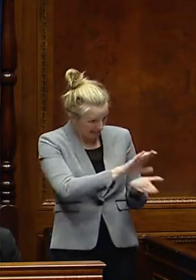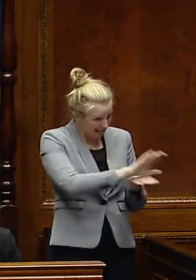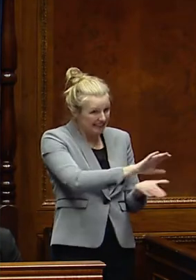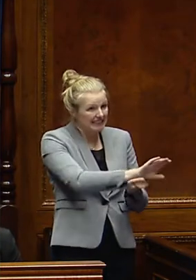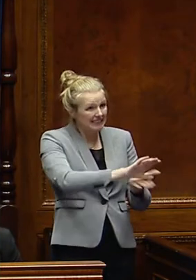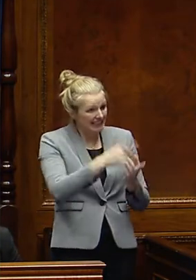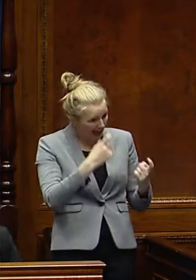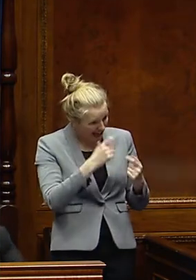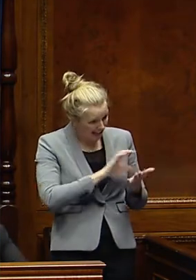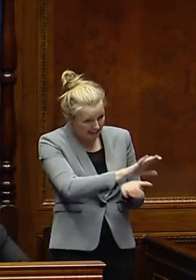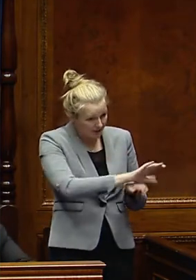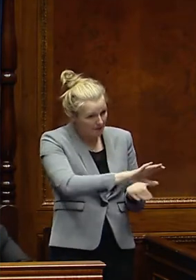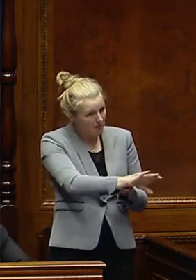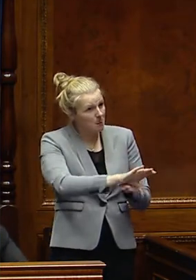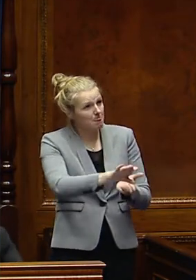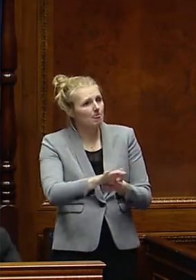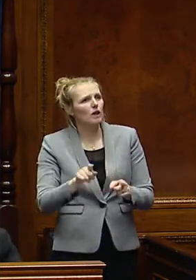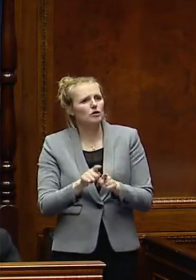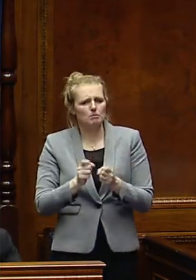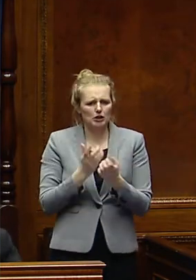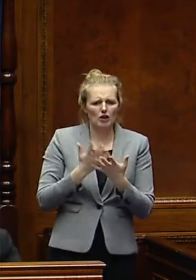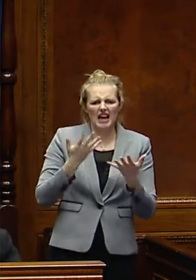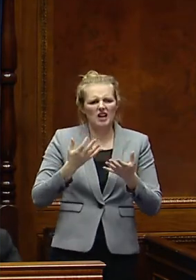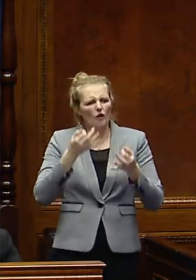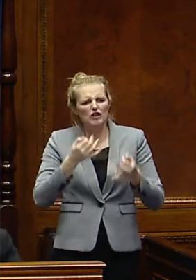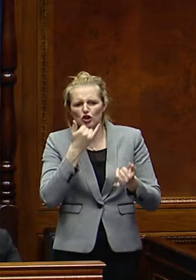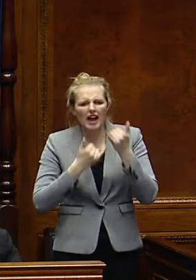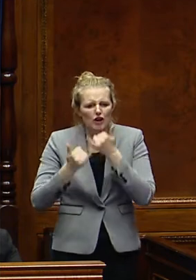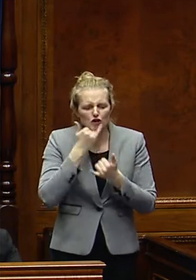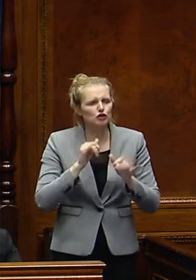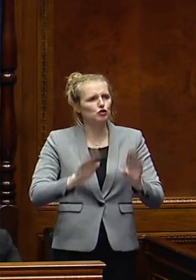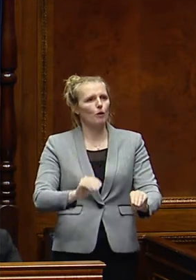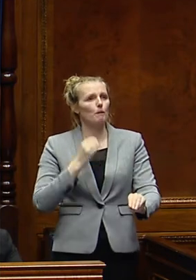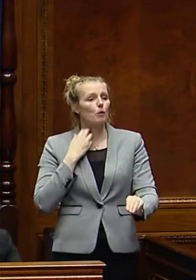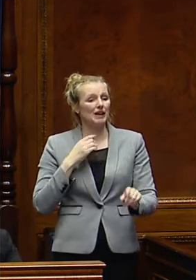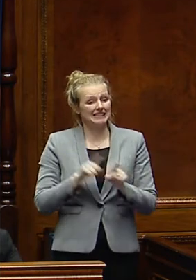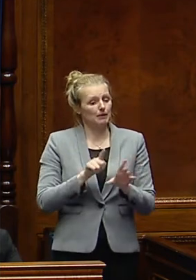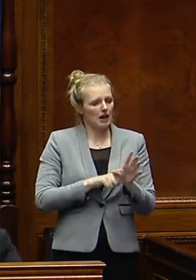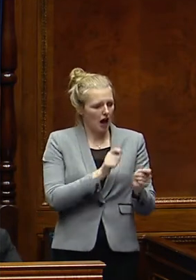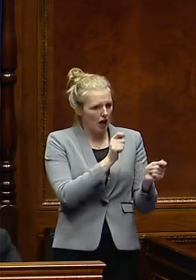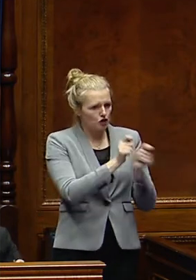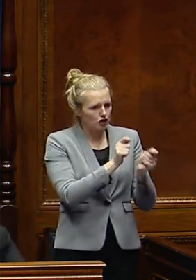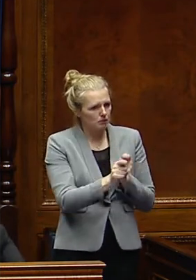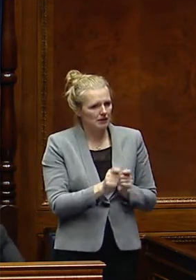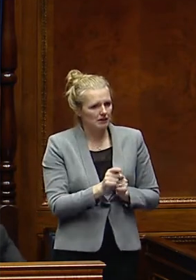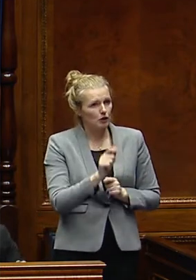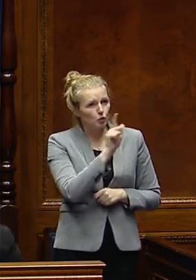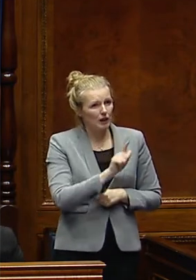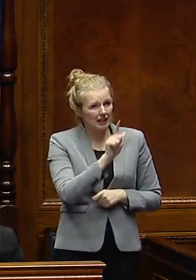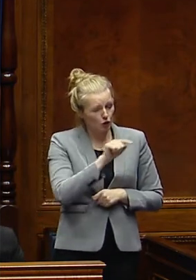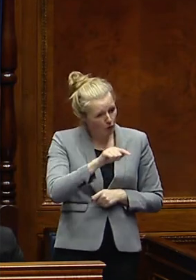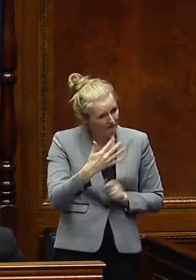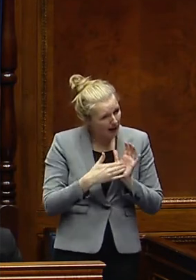also looking at issues of official errors and how we can reduce that, because in the same year the adjustments were £22.5 million,